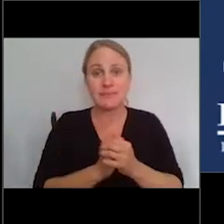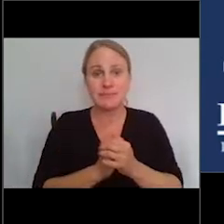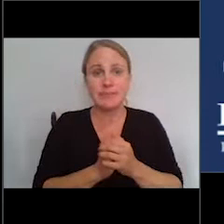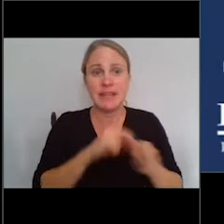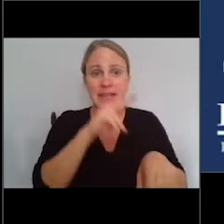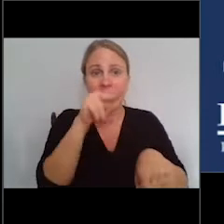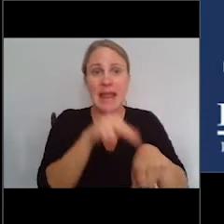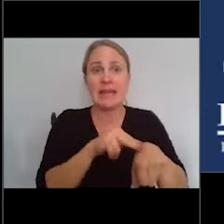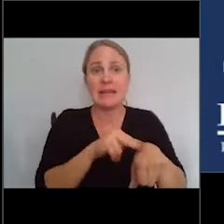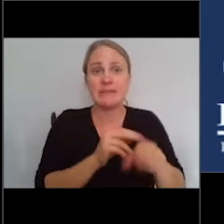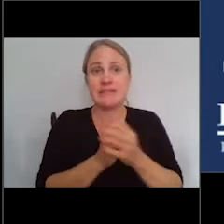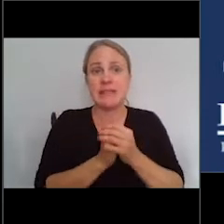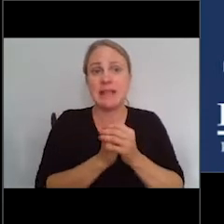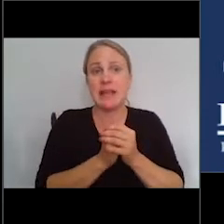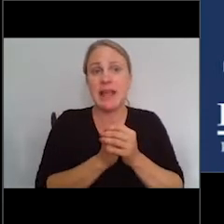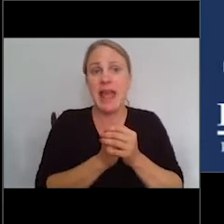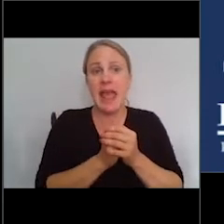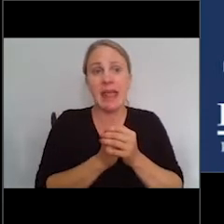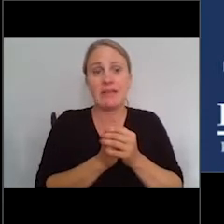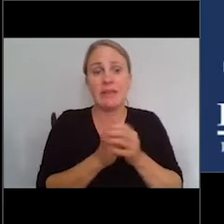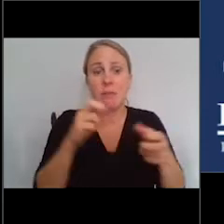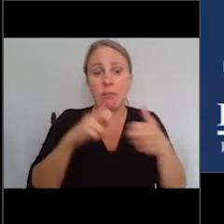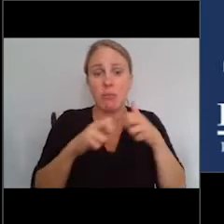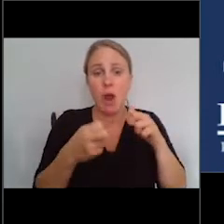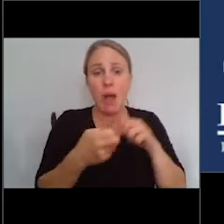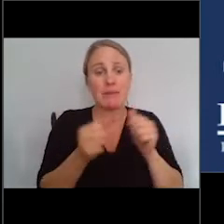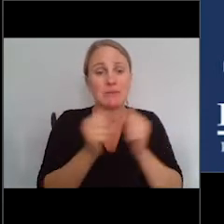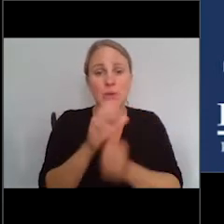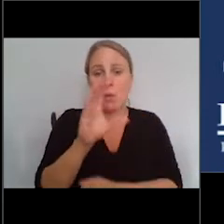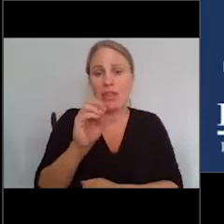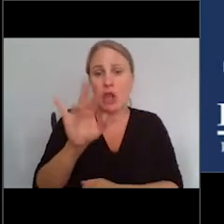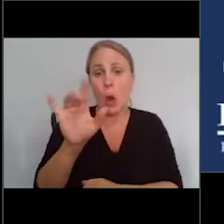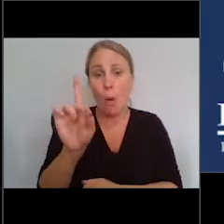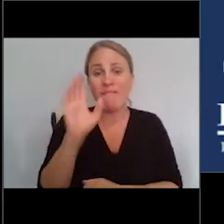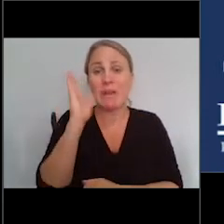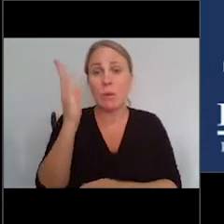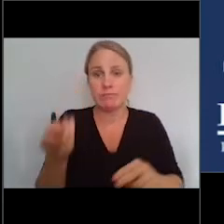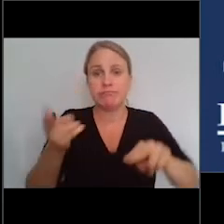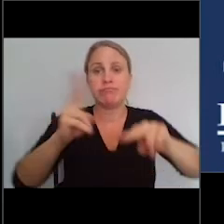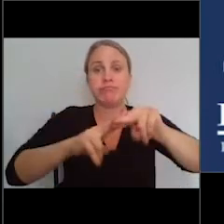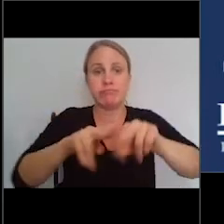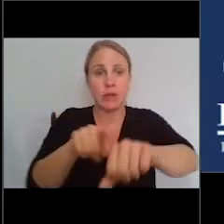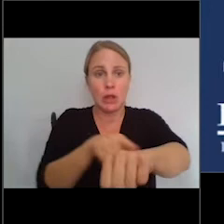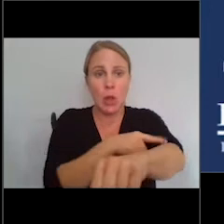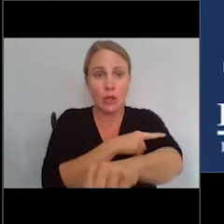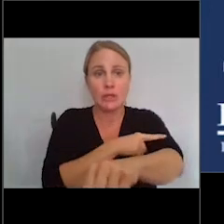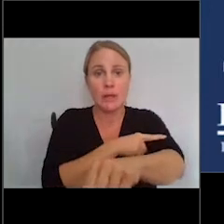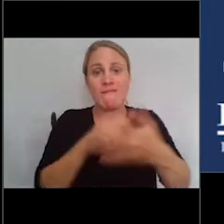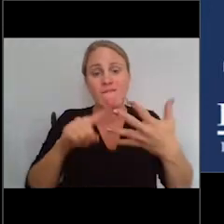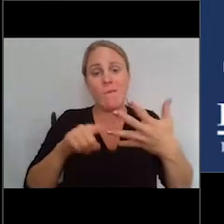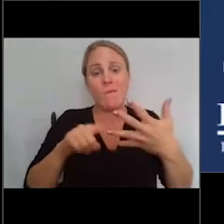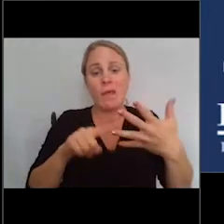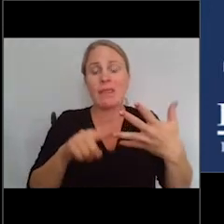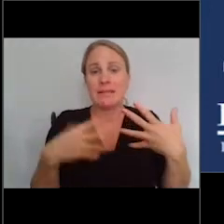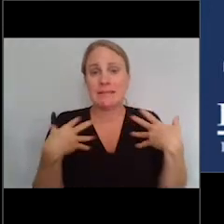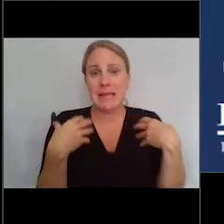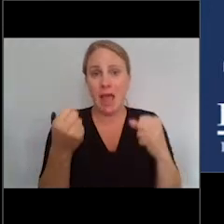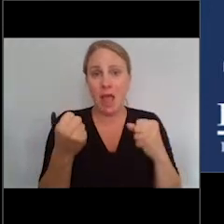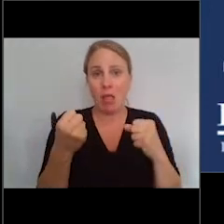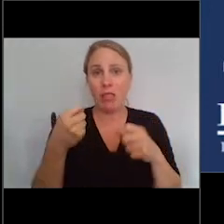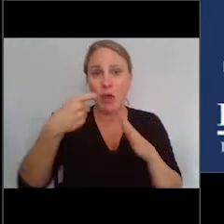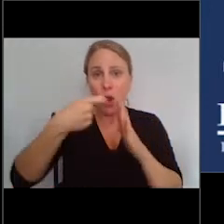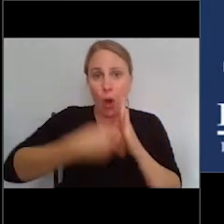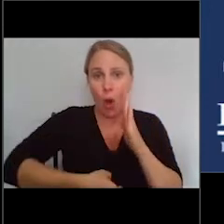COVID are bound to be amplified in long COVID. Fourth is health care costs and utilization. We will have tens of millions of people